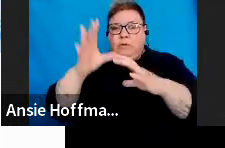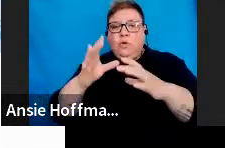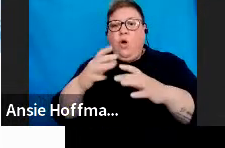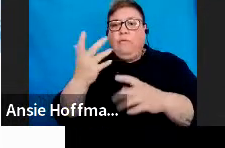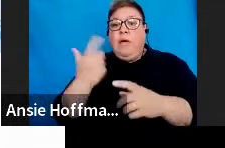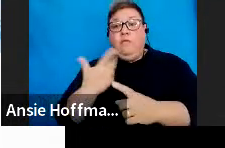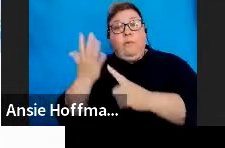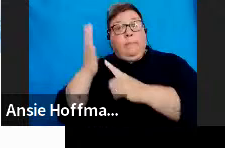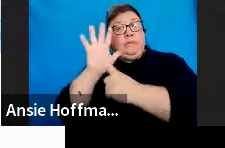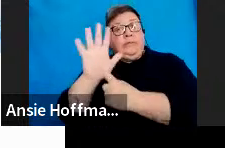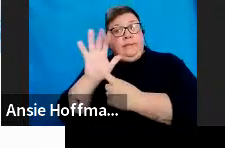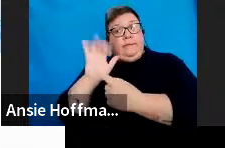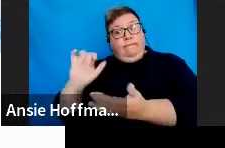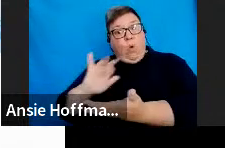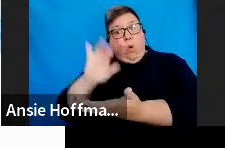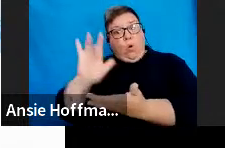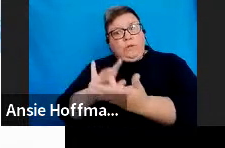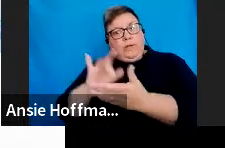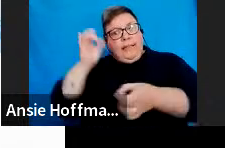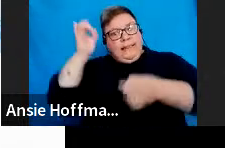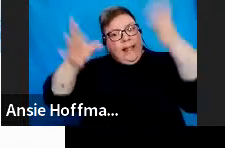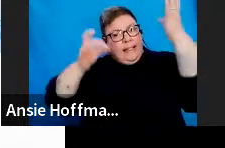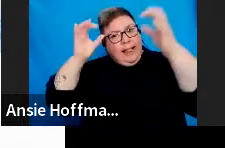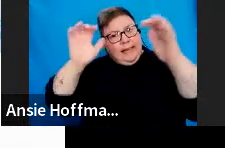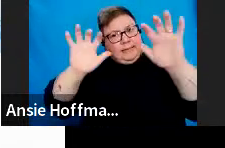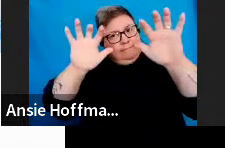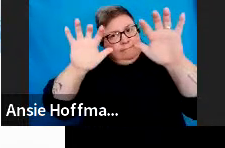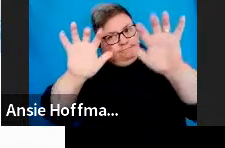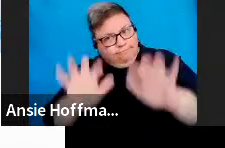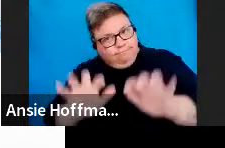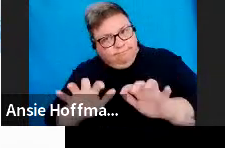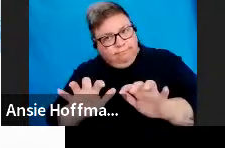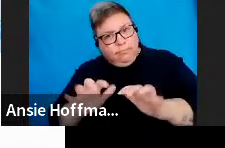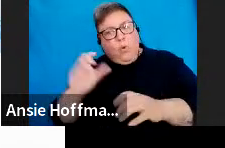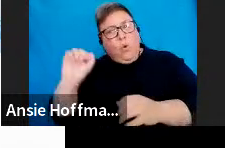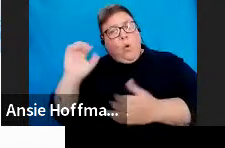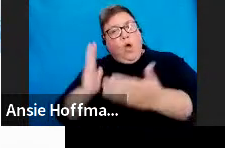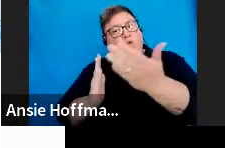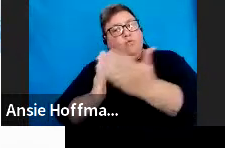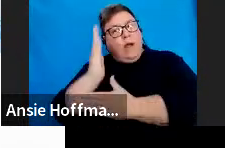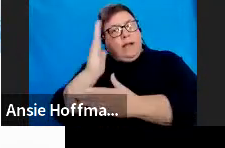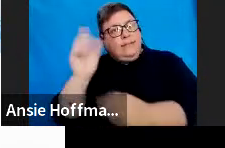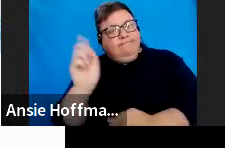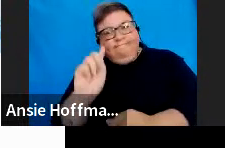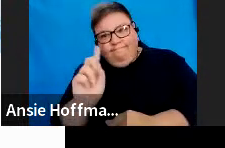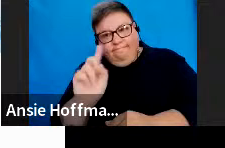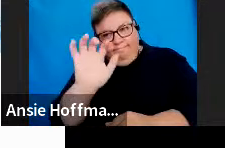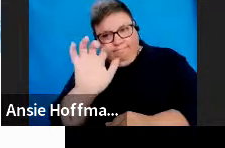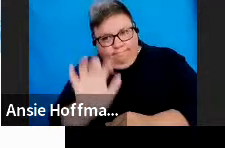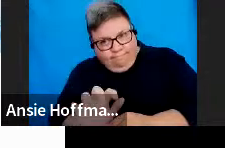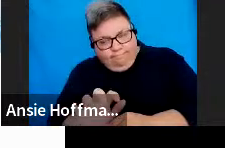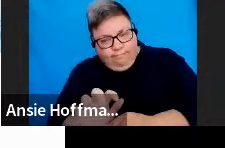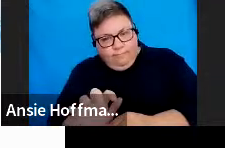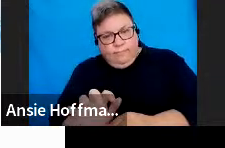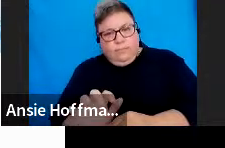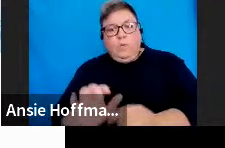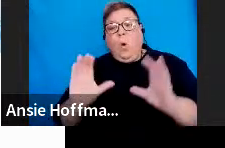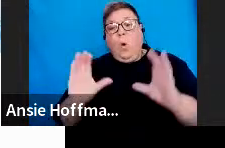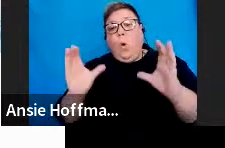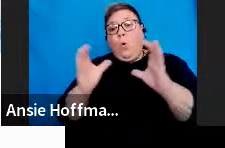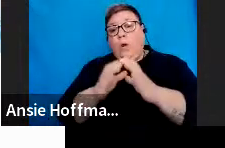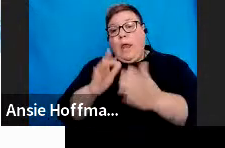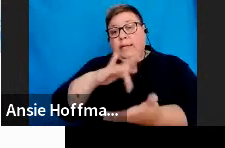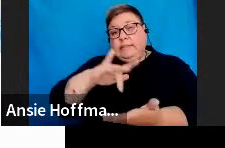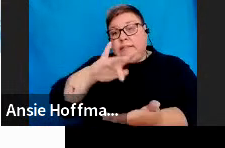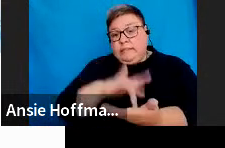organization details and organization access right setup. Organization refers to the organization